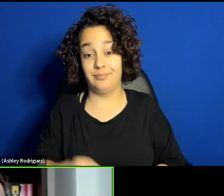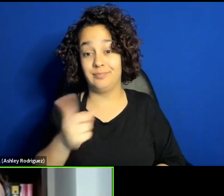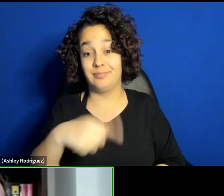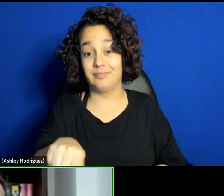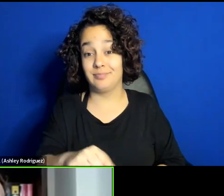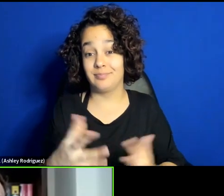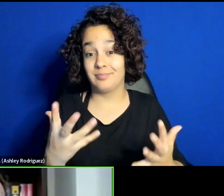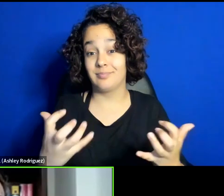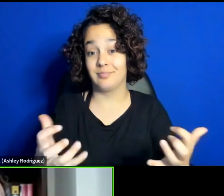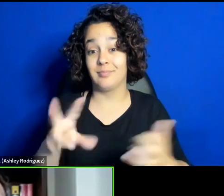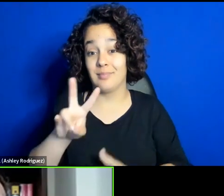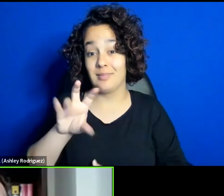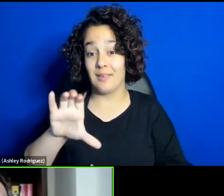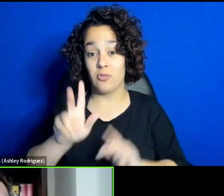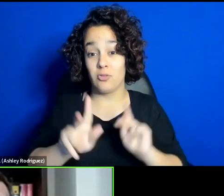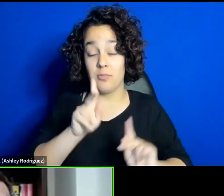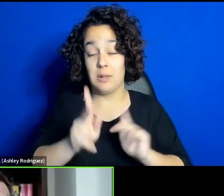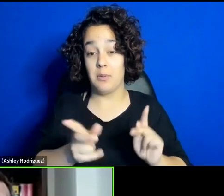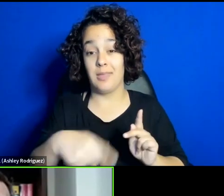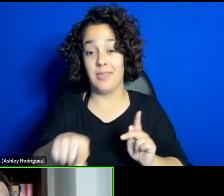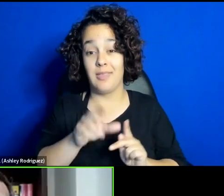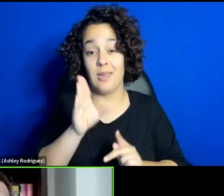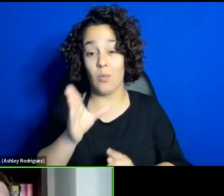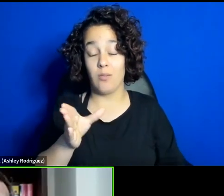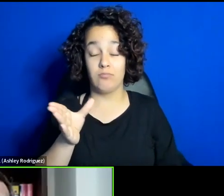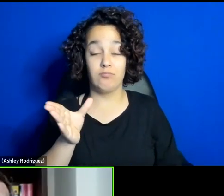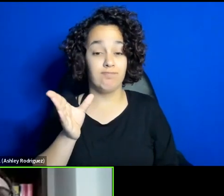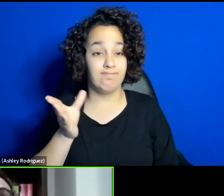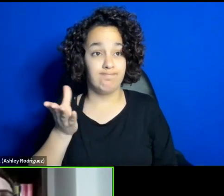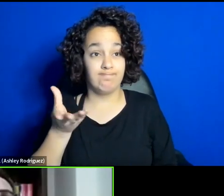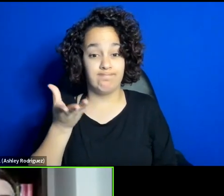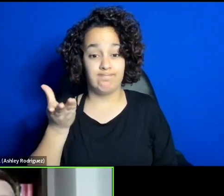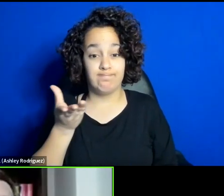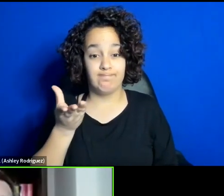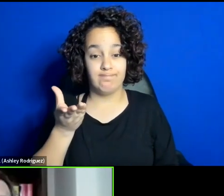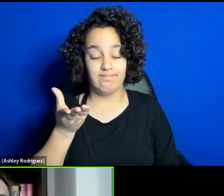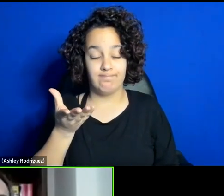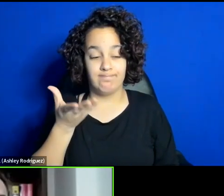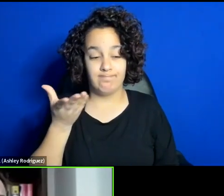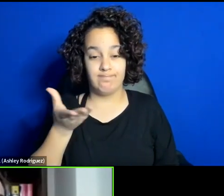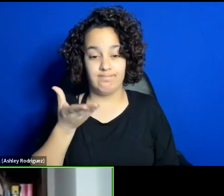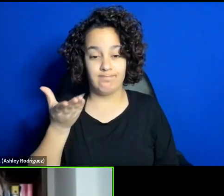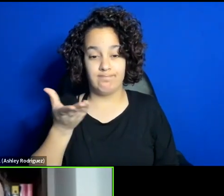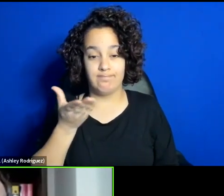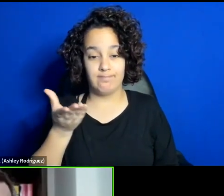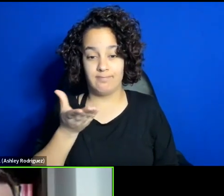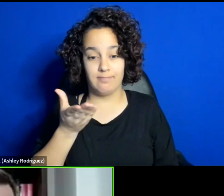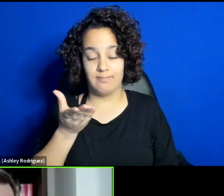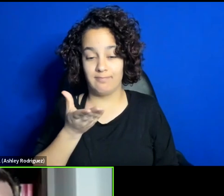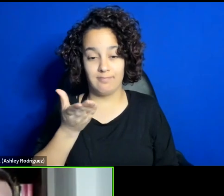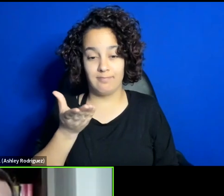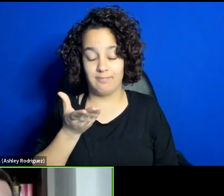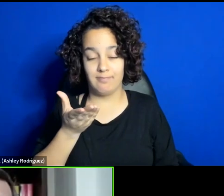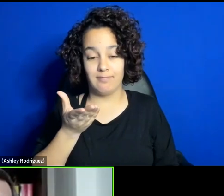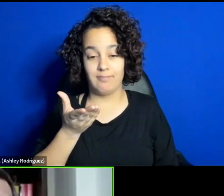will never, can never reproduce what they